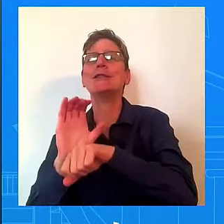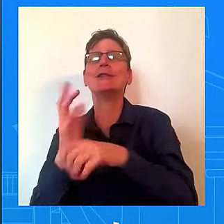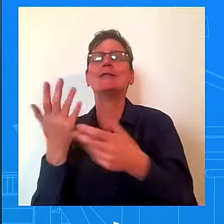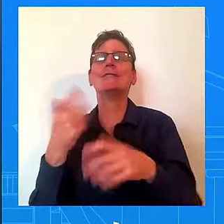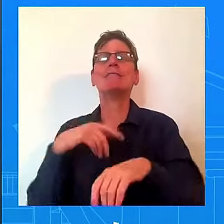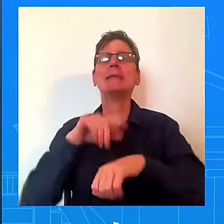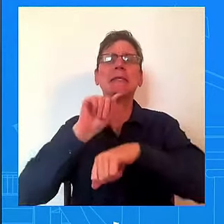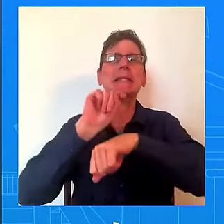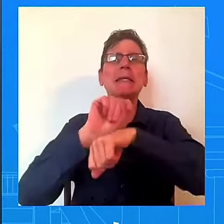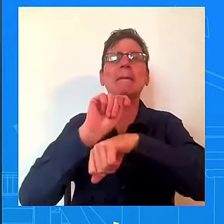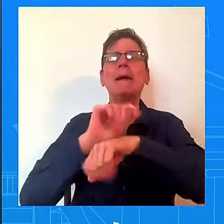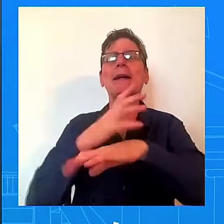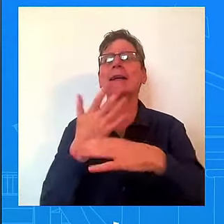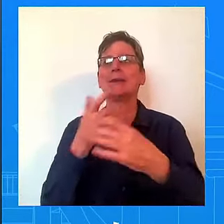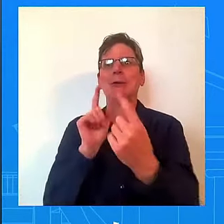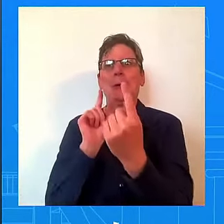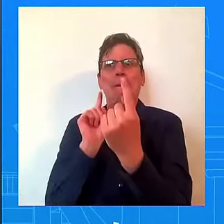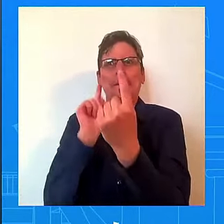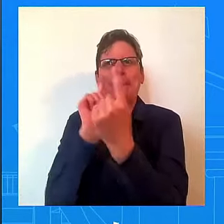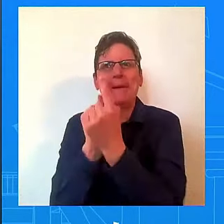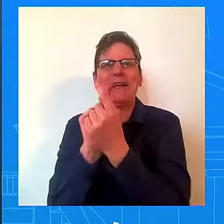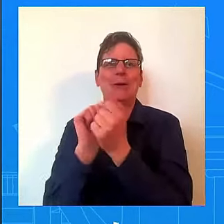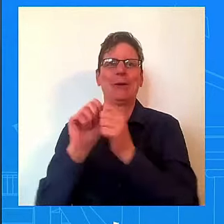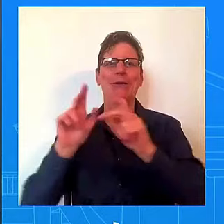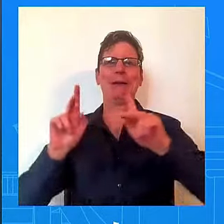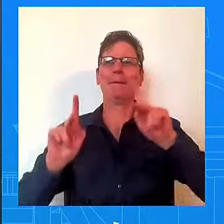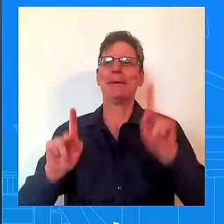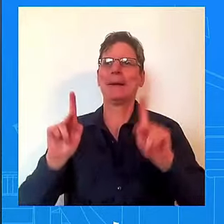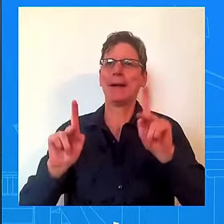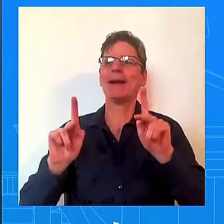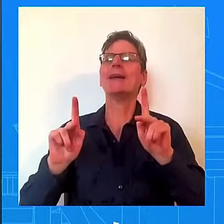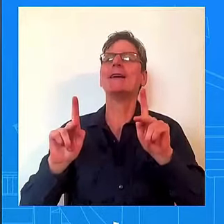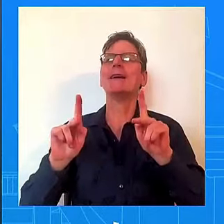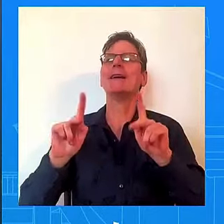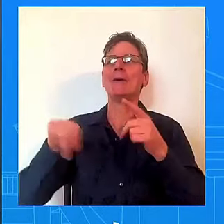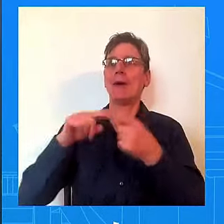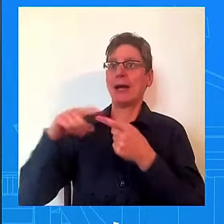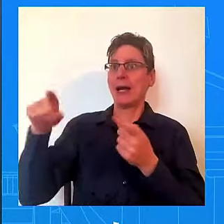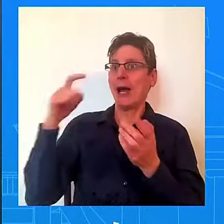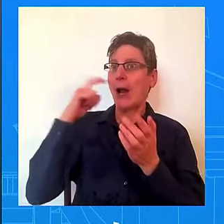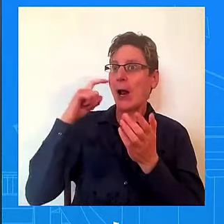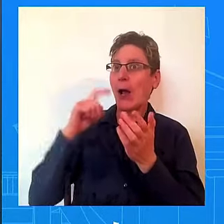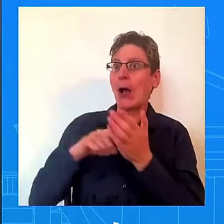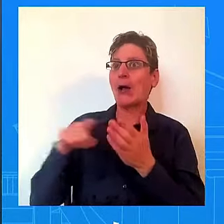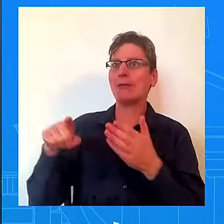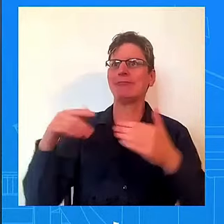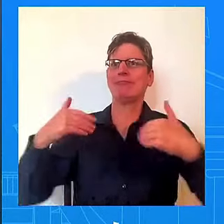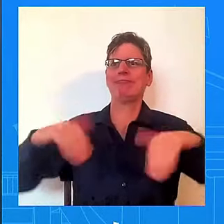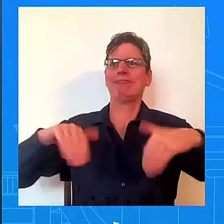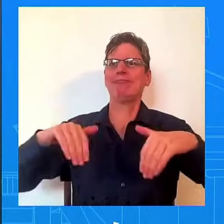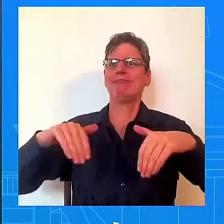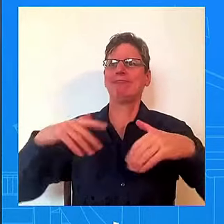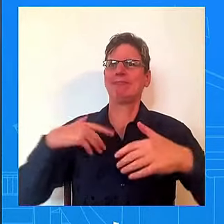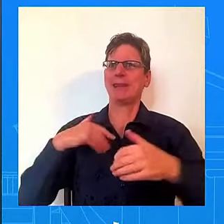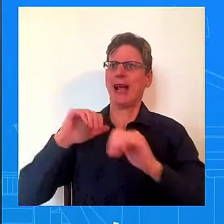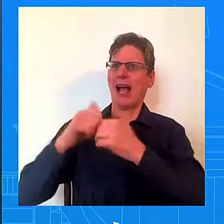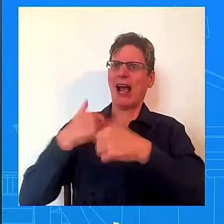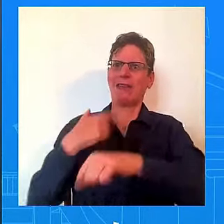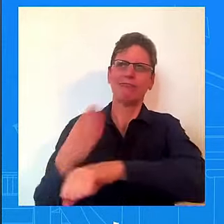here's how we're improving our education system through these investments. When you're able to show folks that,